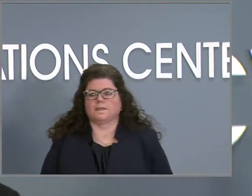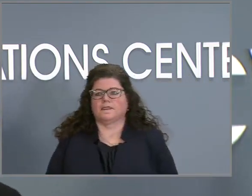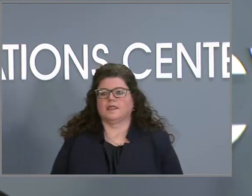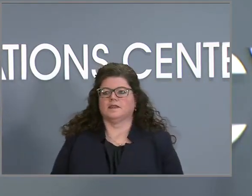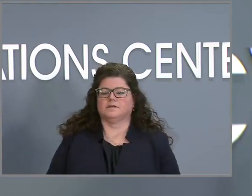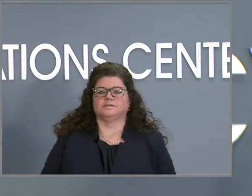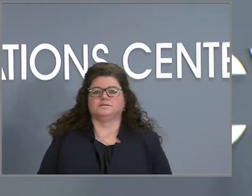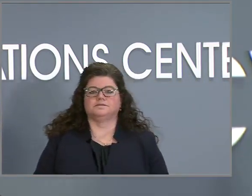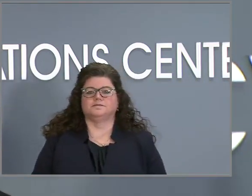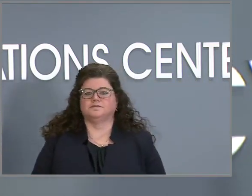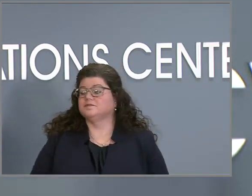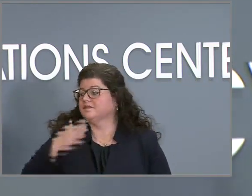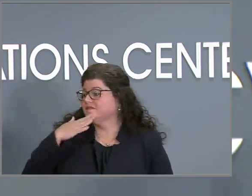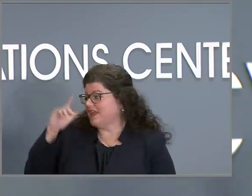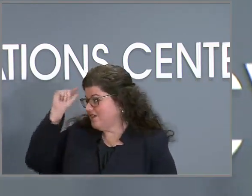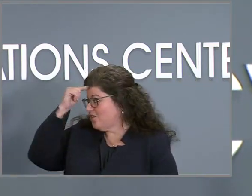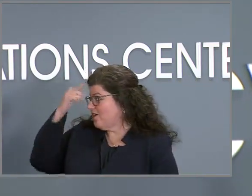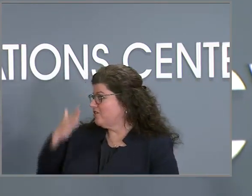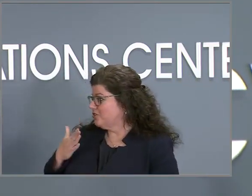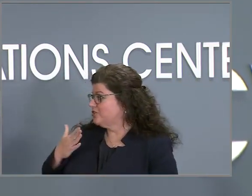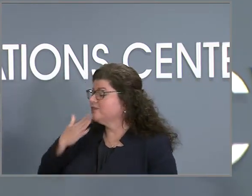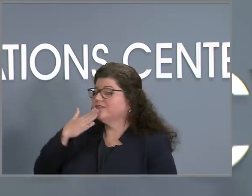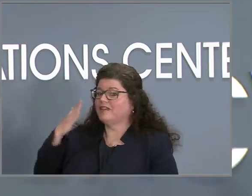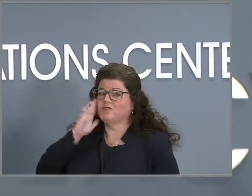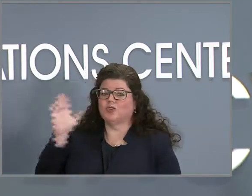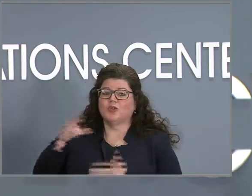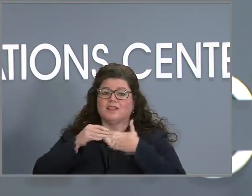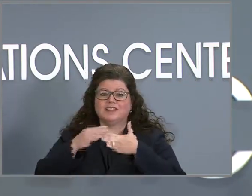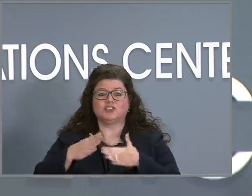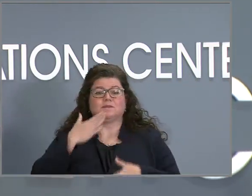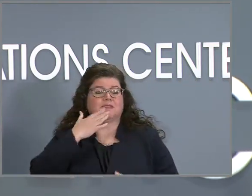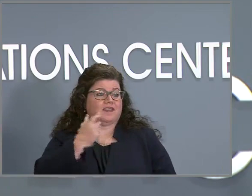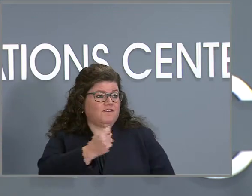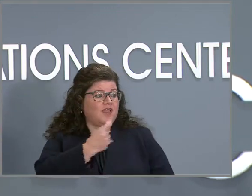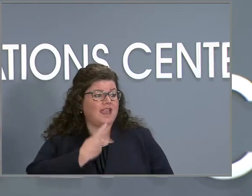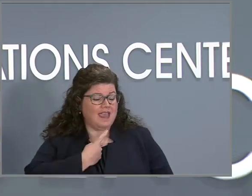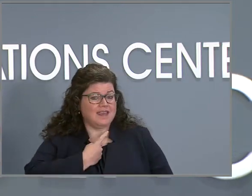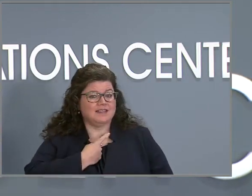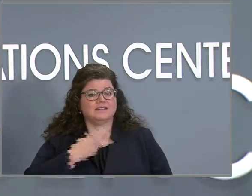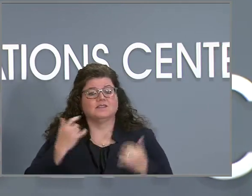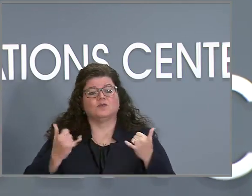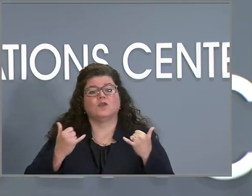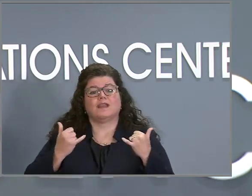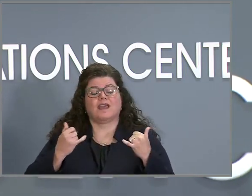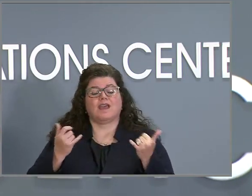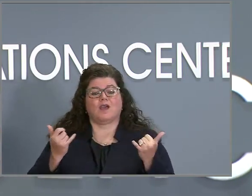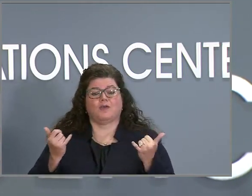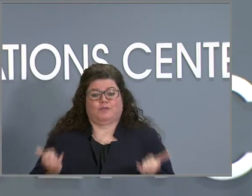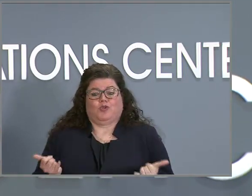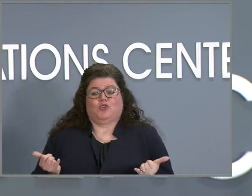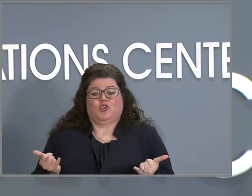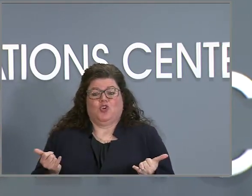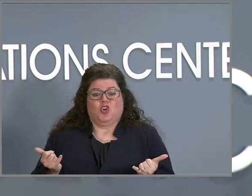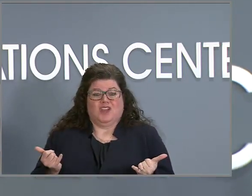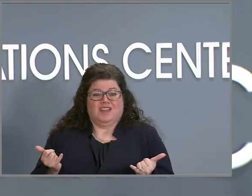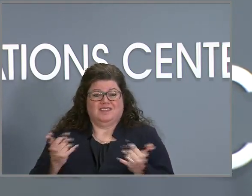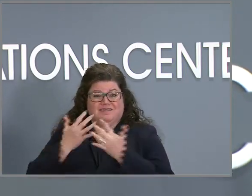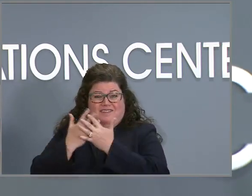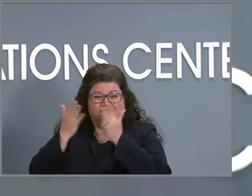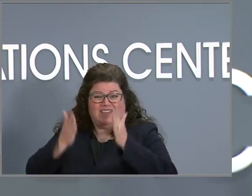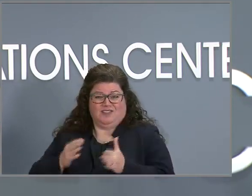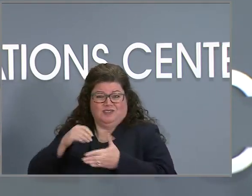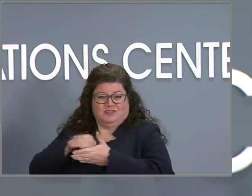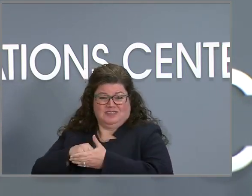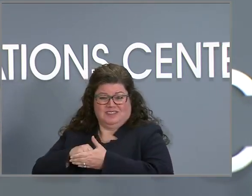Thank you, Governor. Thank you for the leadership. Thank you for the question. Right now, the current offender population in our